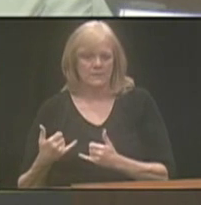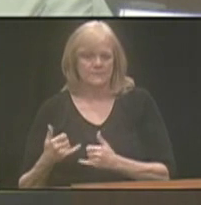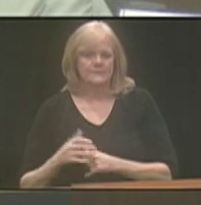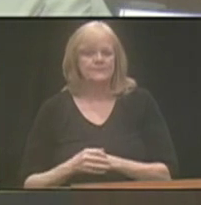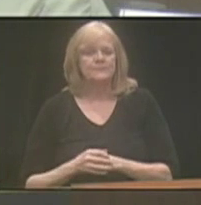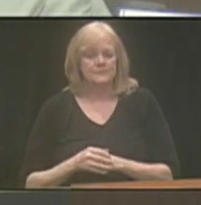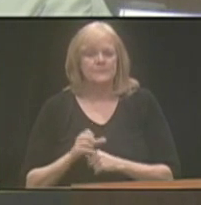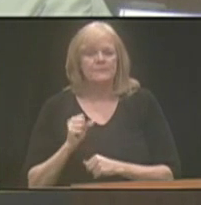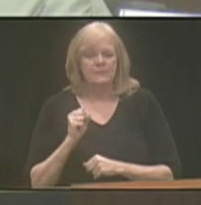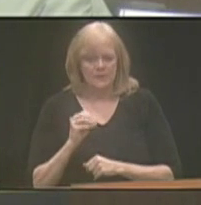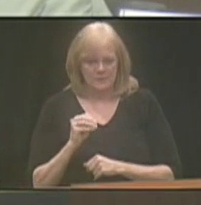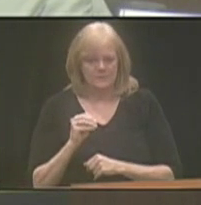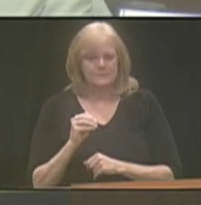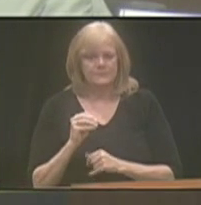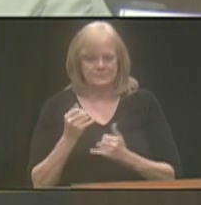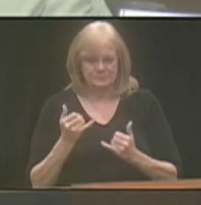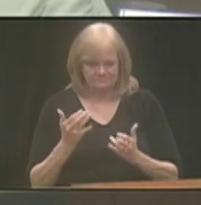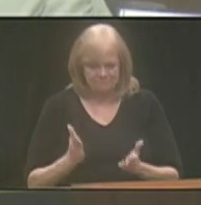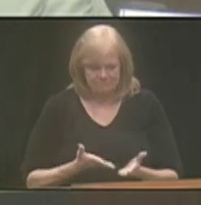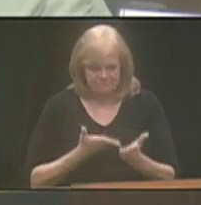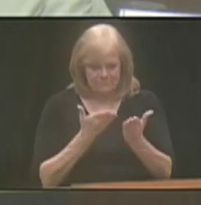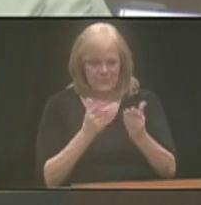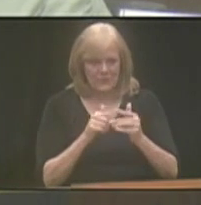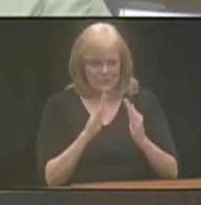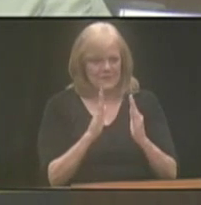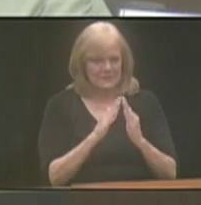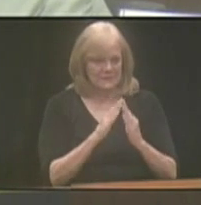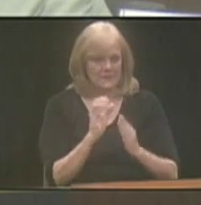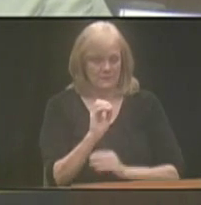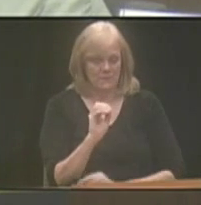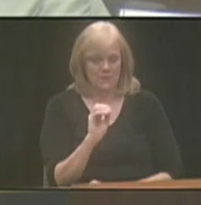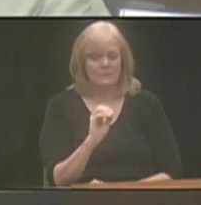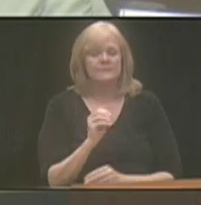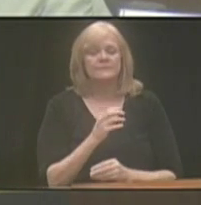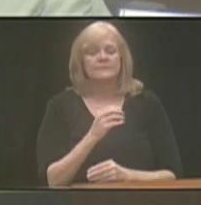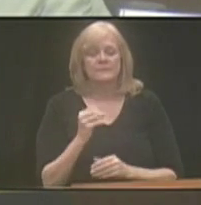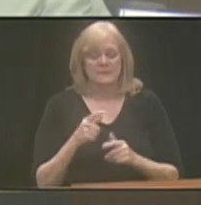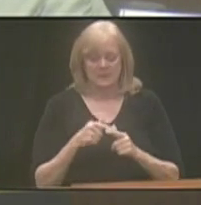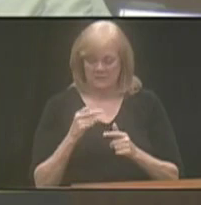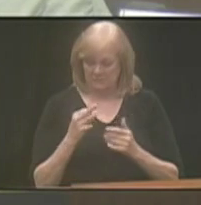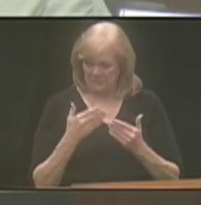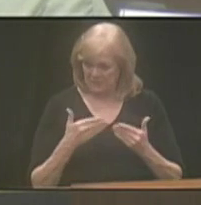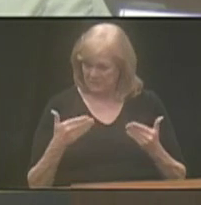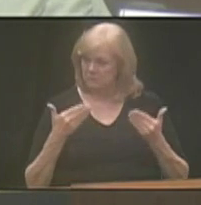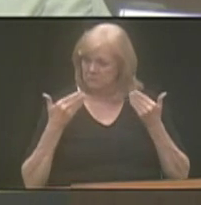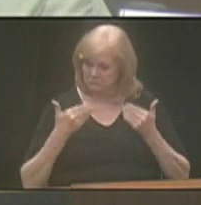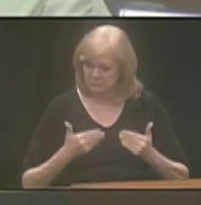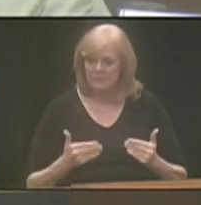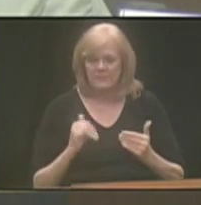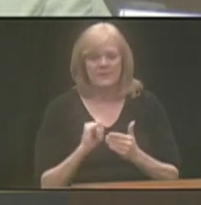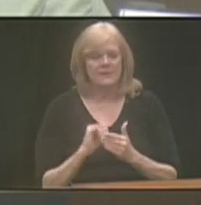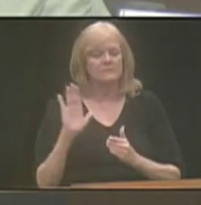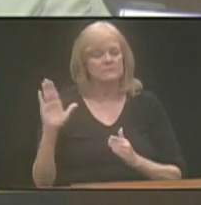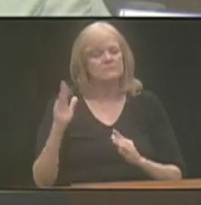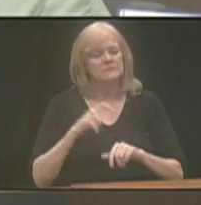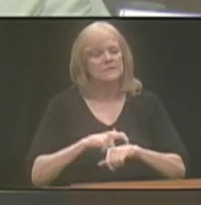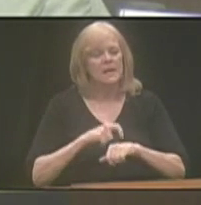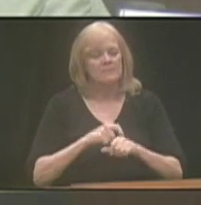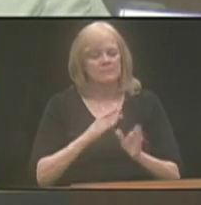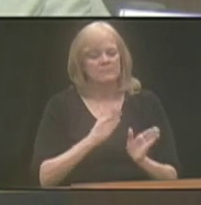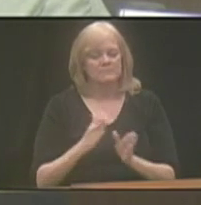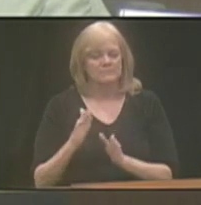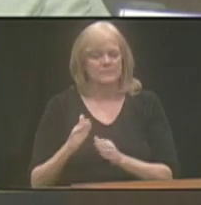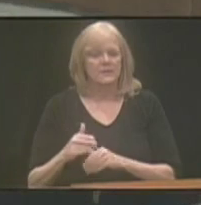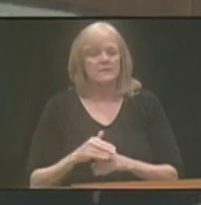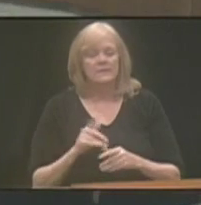they're having it put in front of the city right now. And so if things move forward, that's kind of the timeline. Well, the